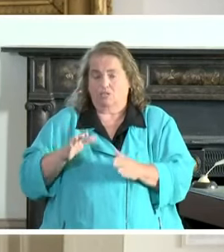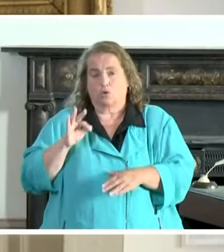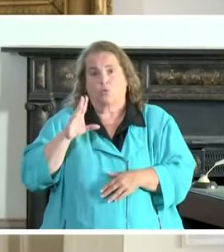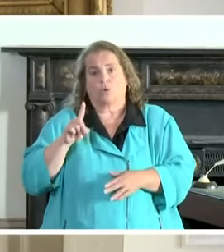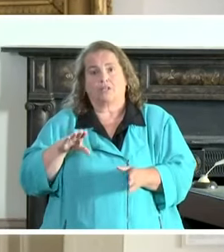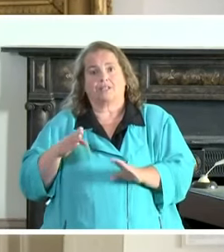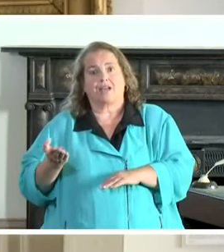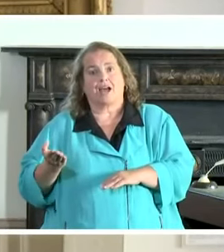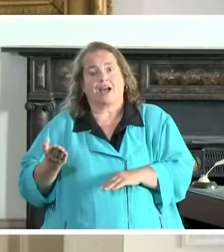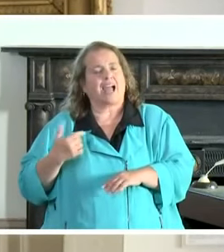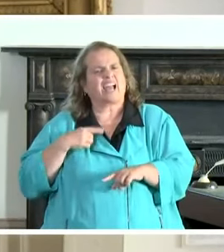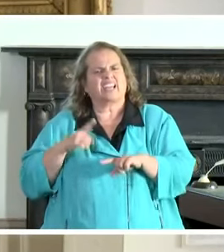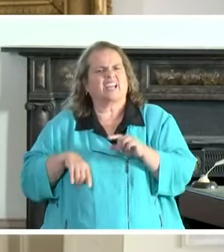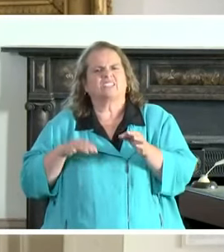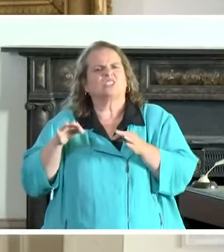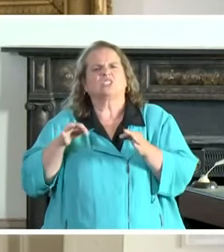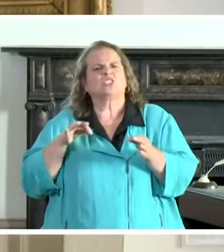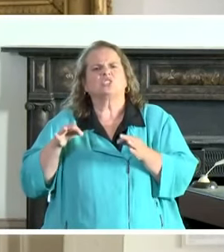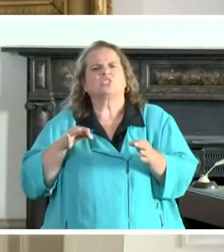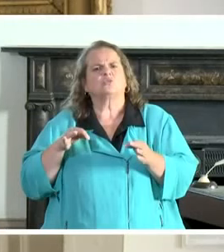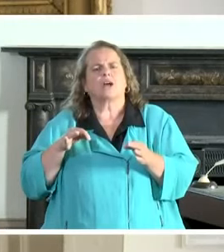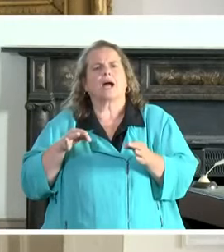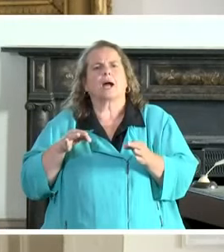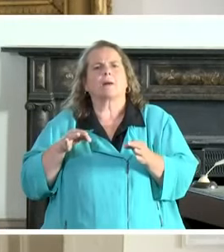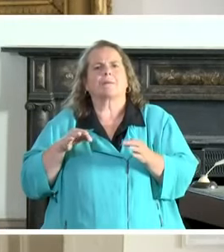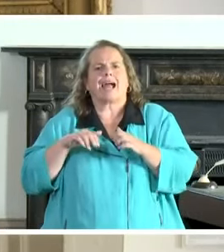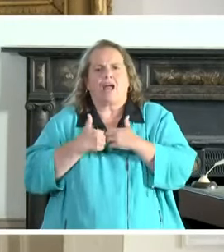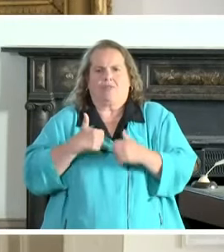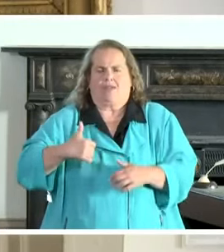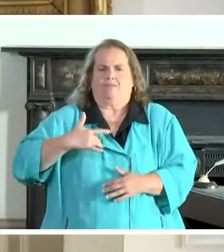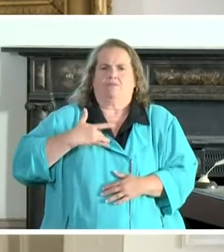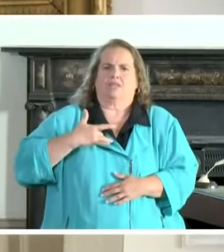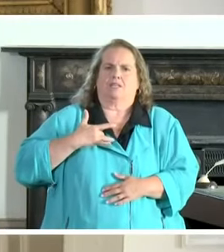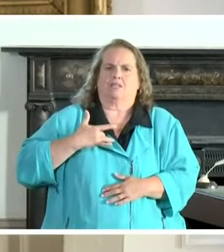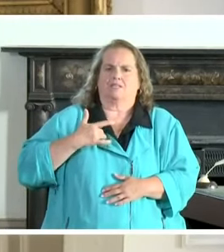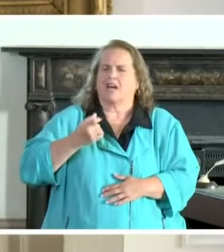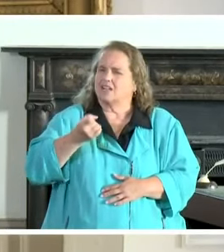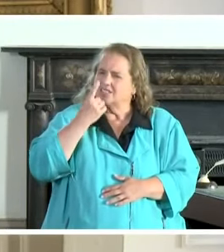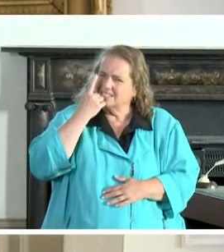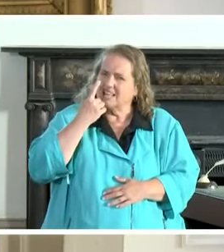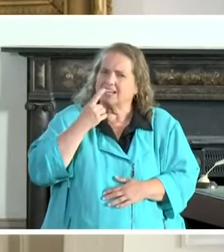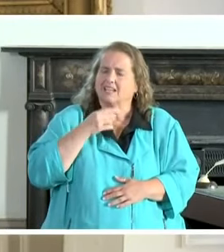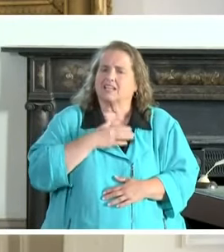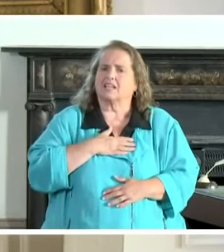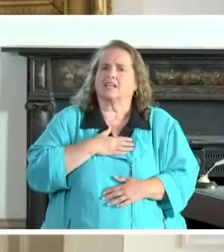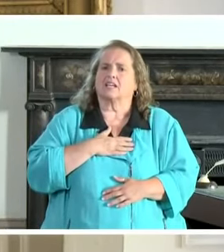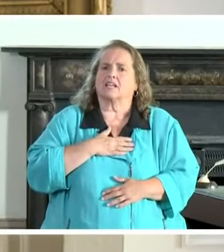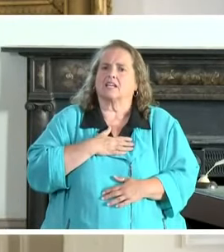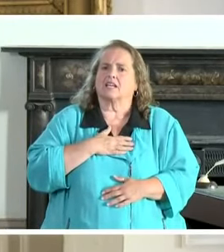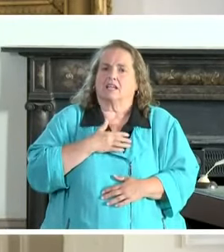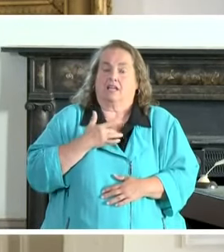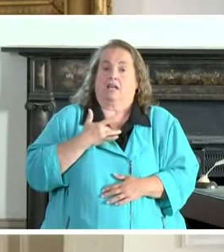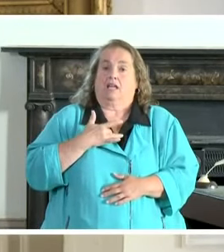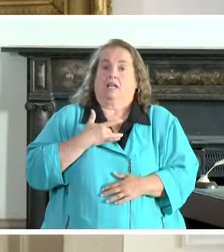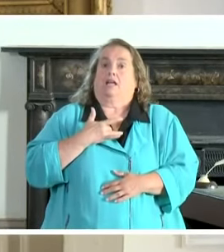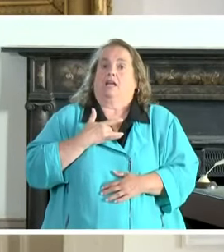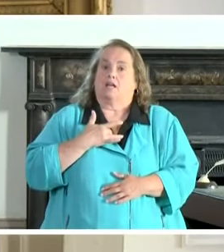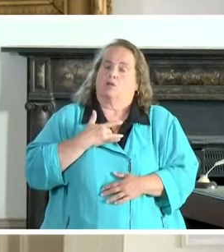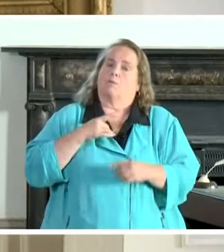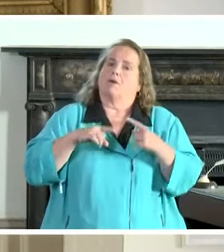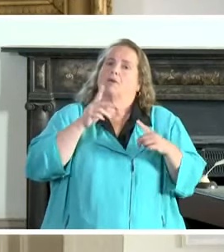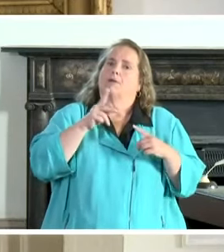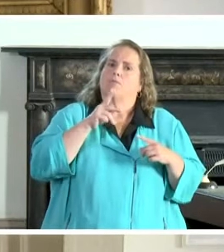and I can't describe how that feels. Understanding and empathizing with people's